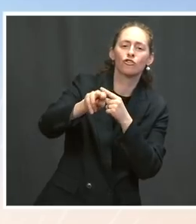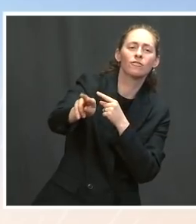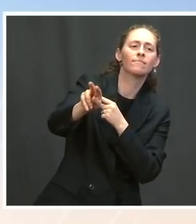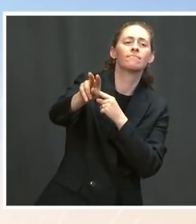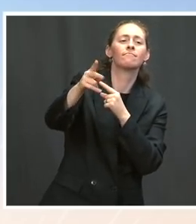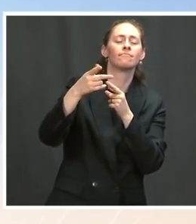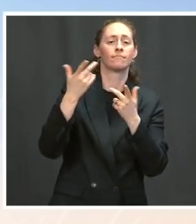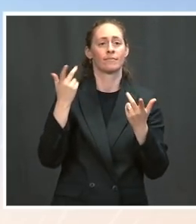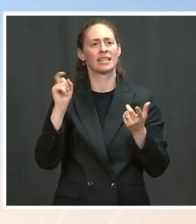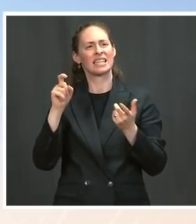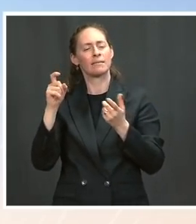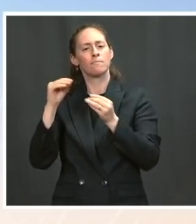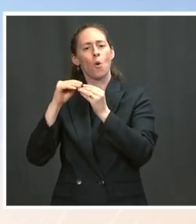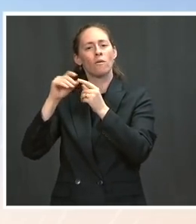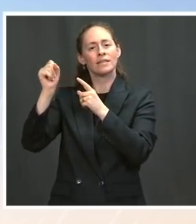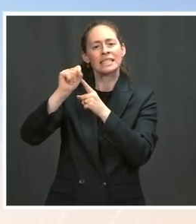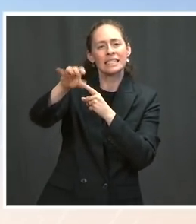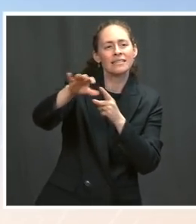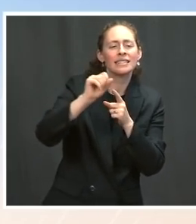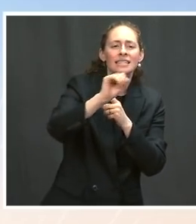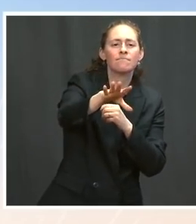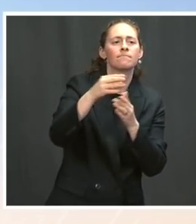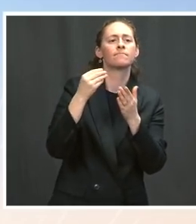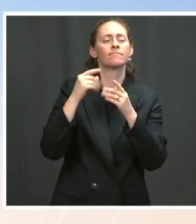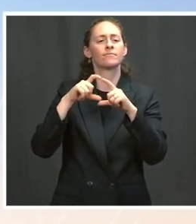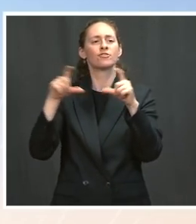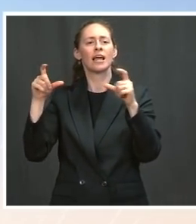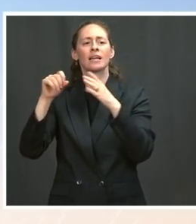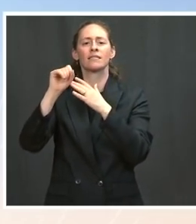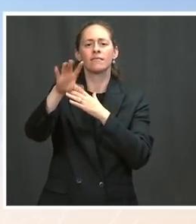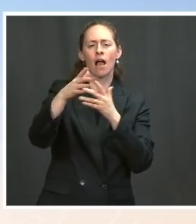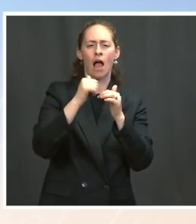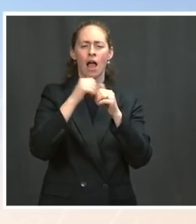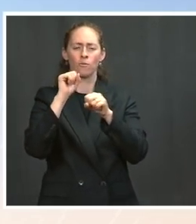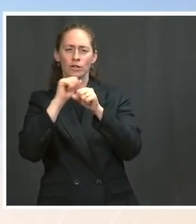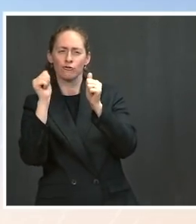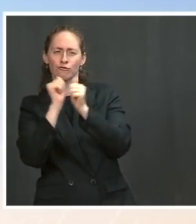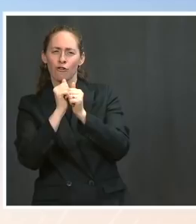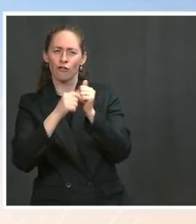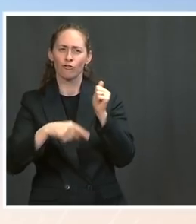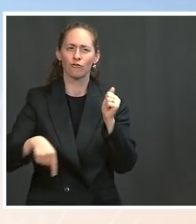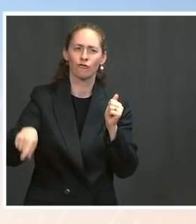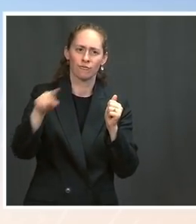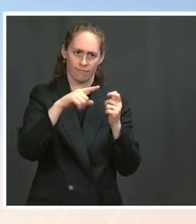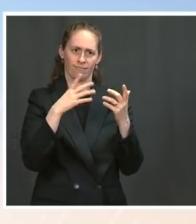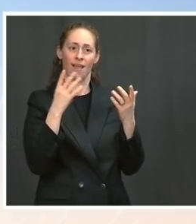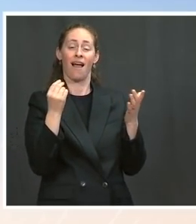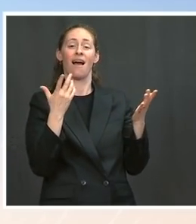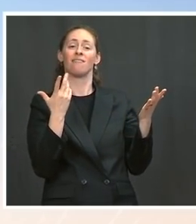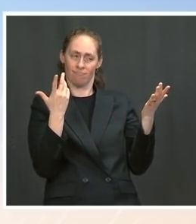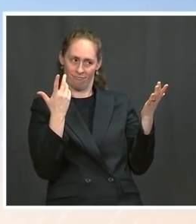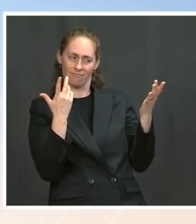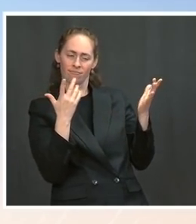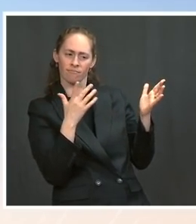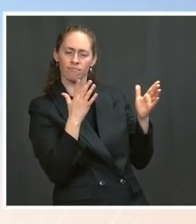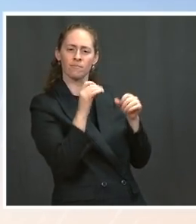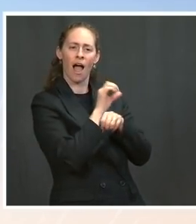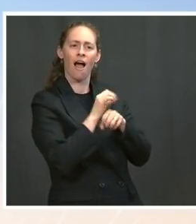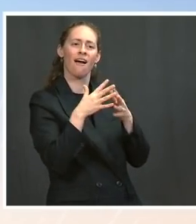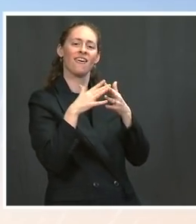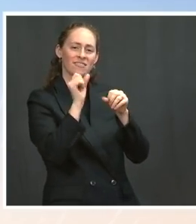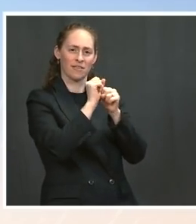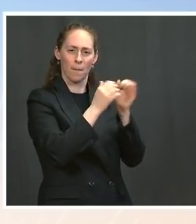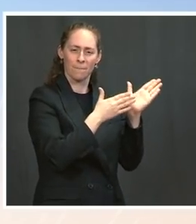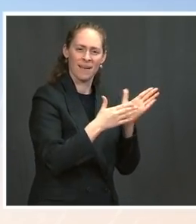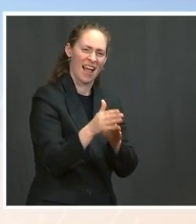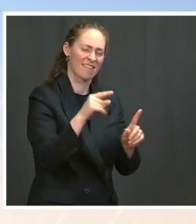work together to put more people back to work, which is why the President proposed the American Jobs Plan. The the FDA's approval, expecting to authorize